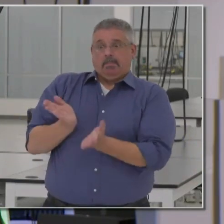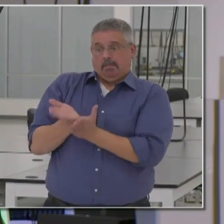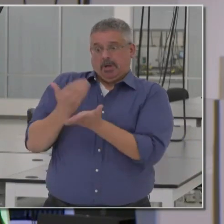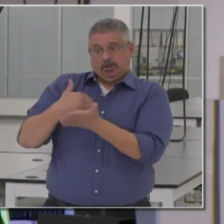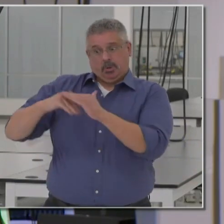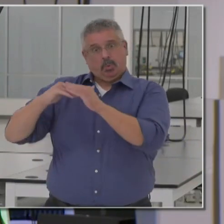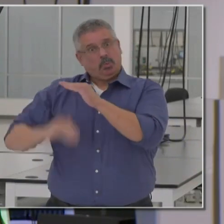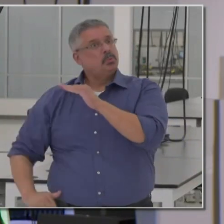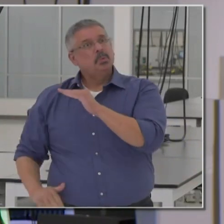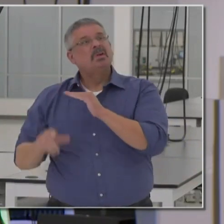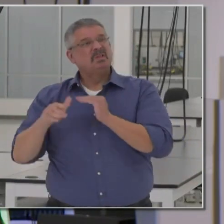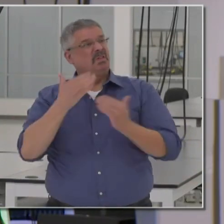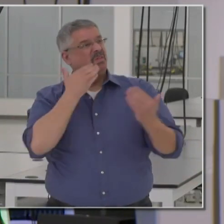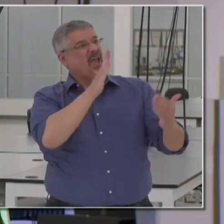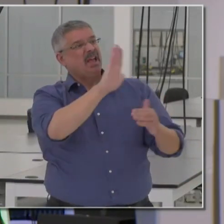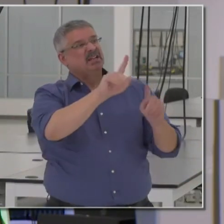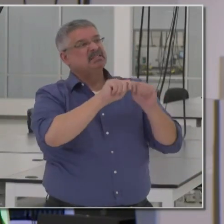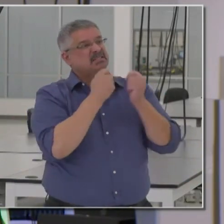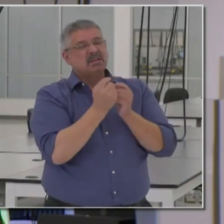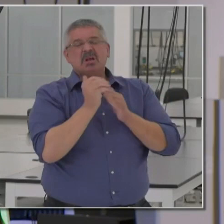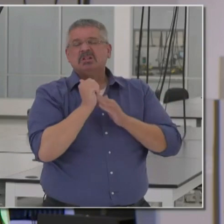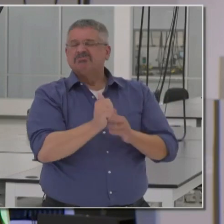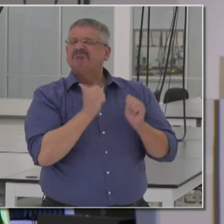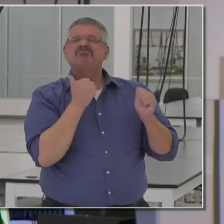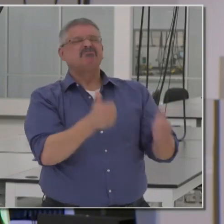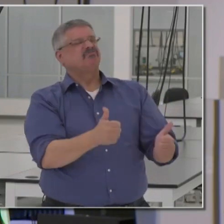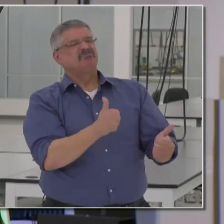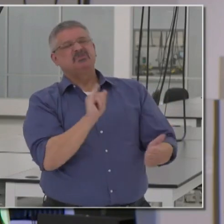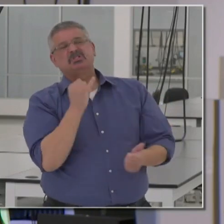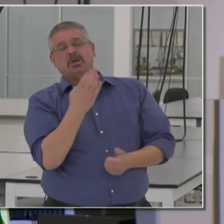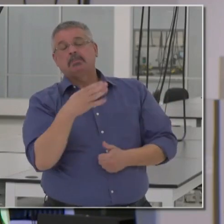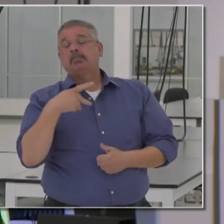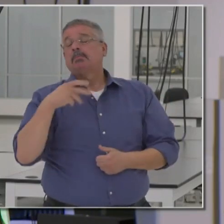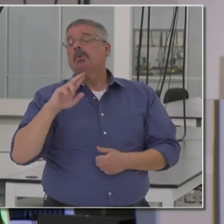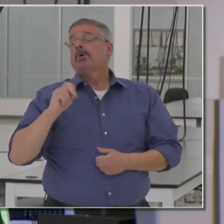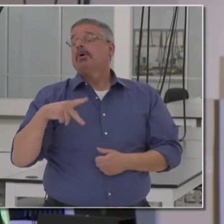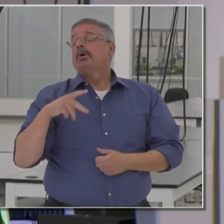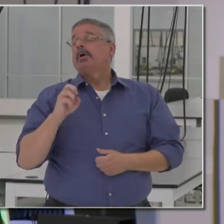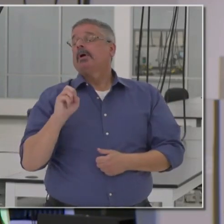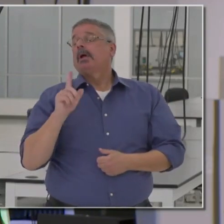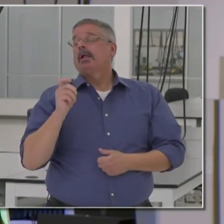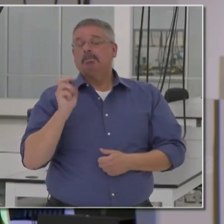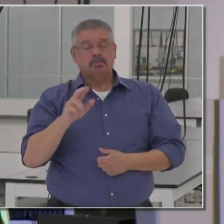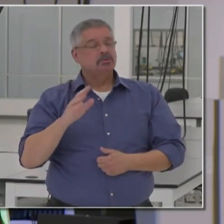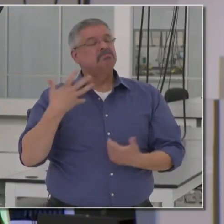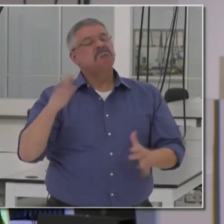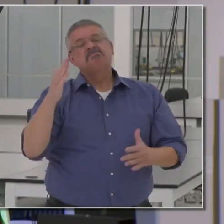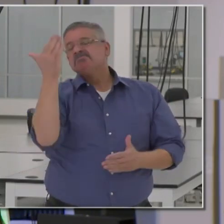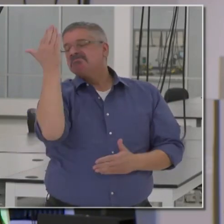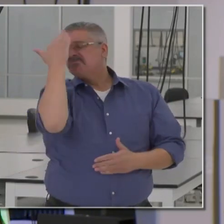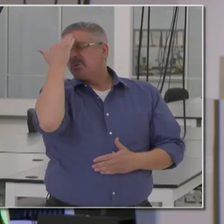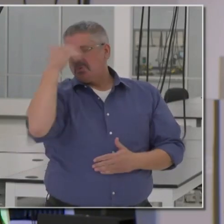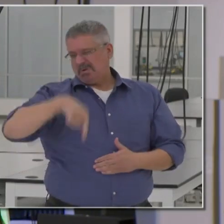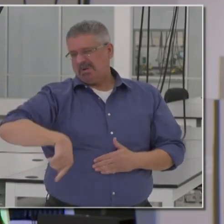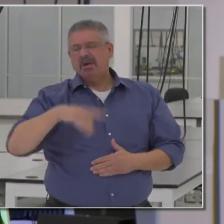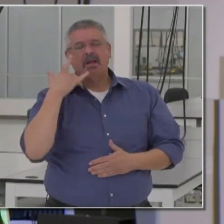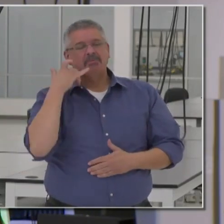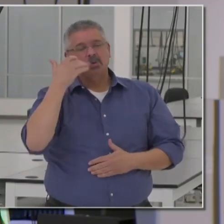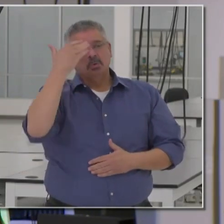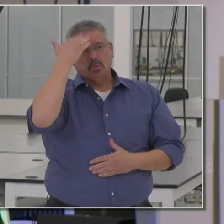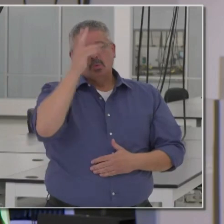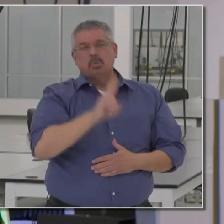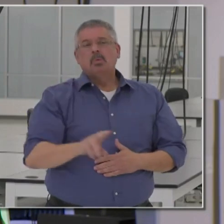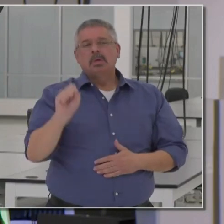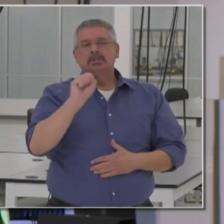and her leadership for an extraordinary job. Perkin Elmer, well-known in the state of California. Any of us,